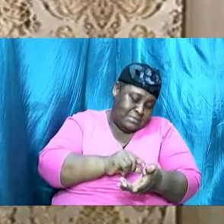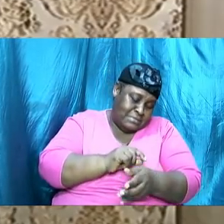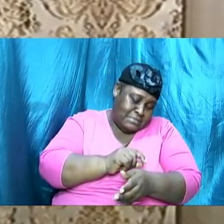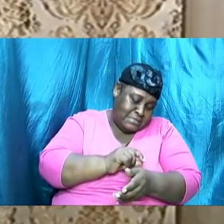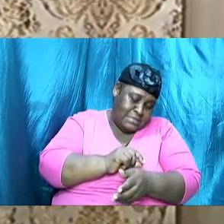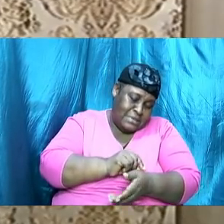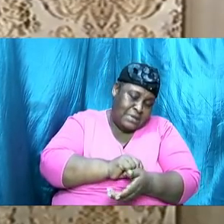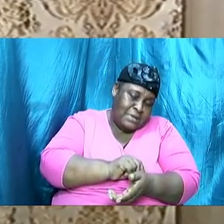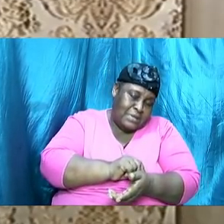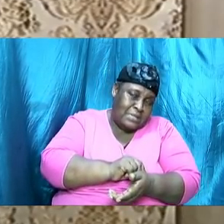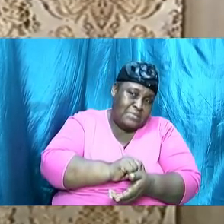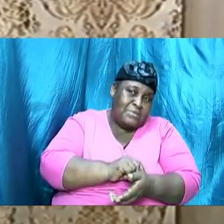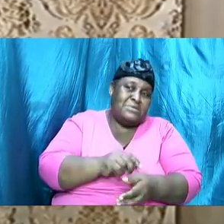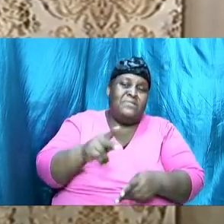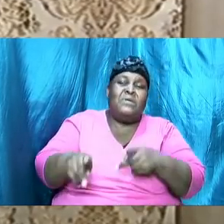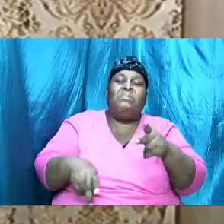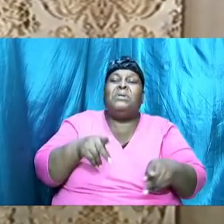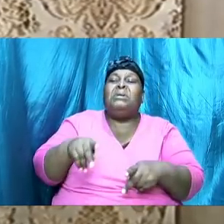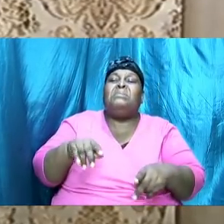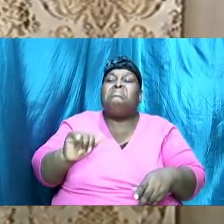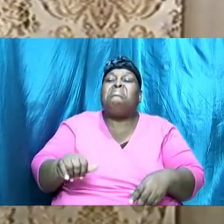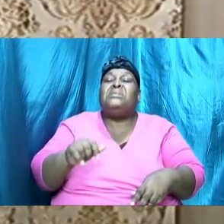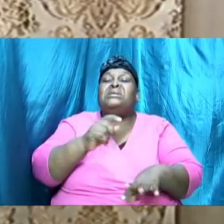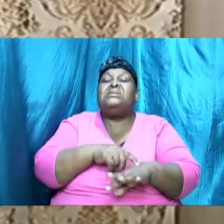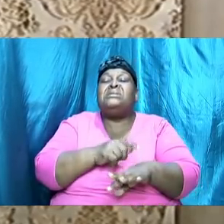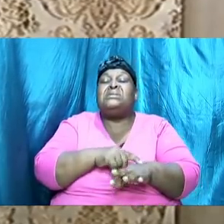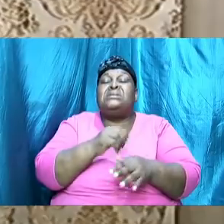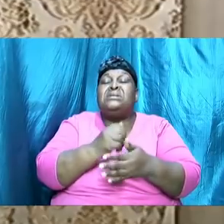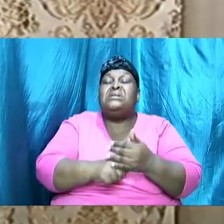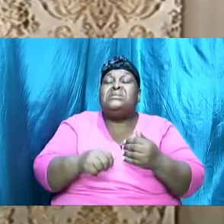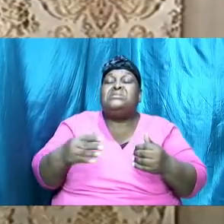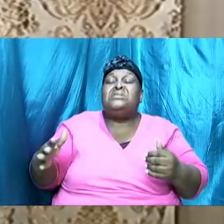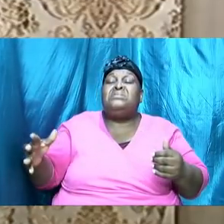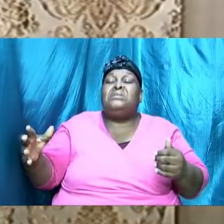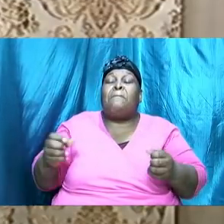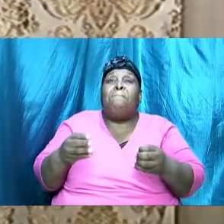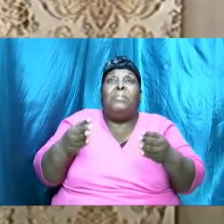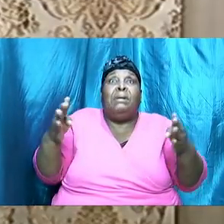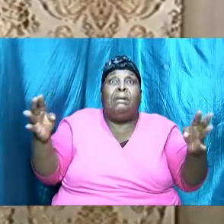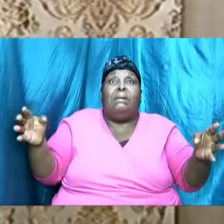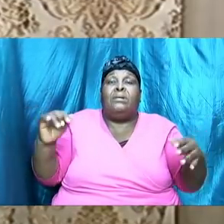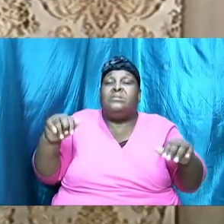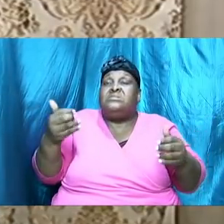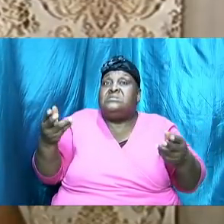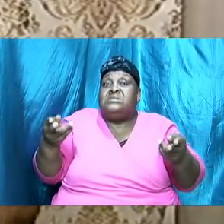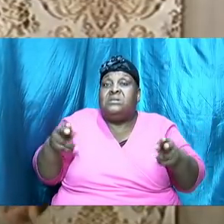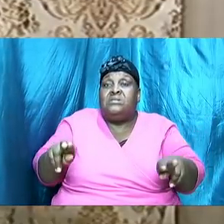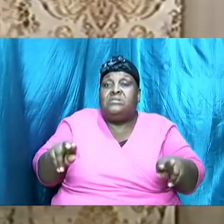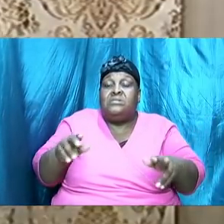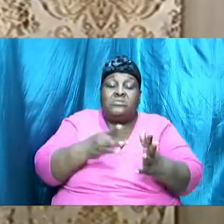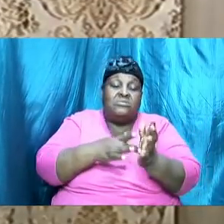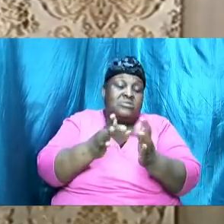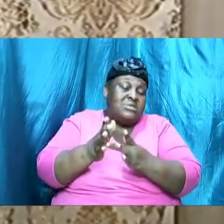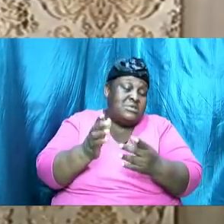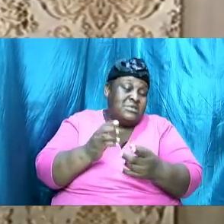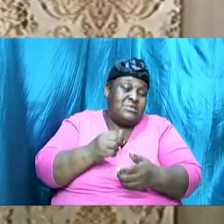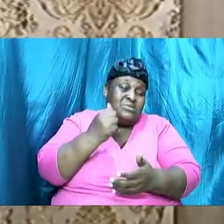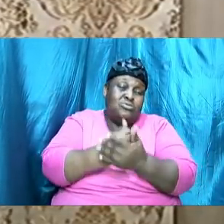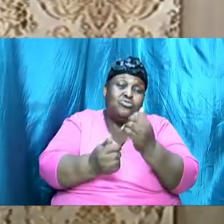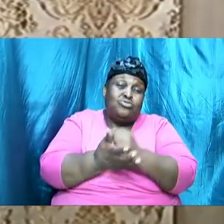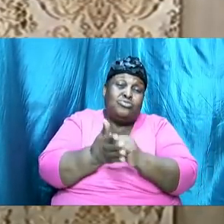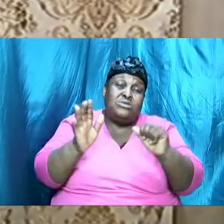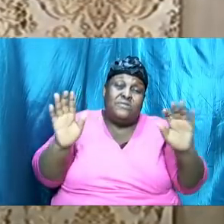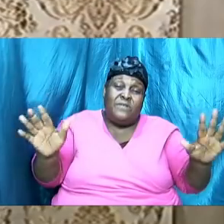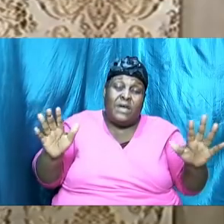that time because something massive had just happened. Jesus was crucified but He had now been resurrected